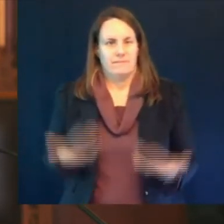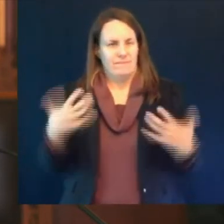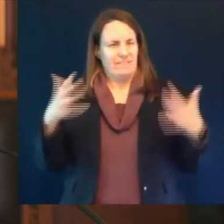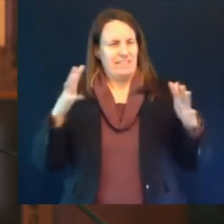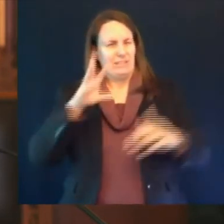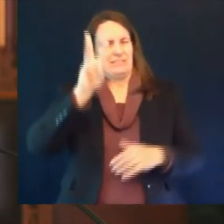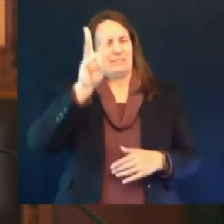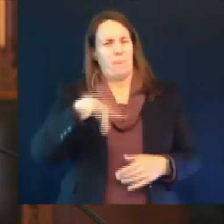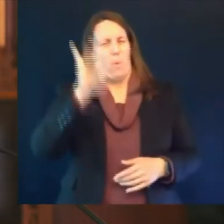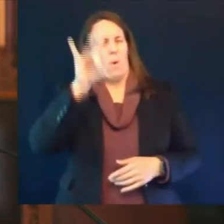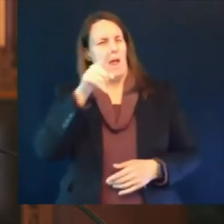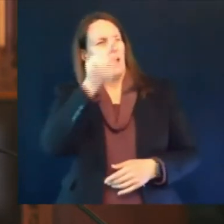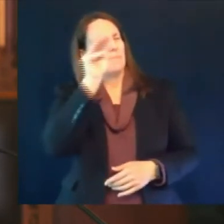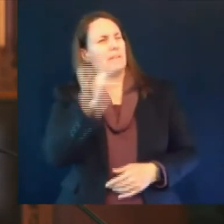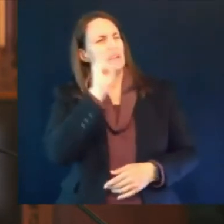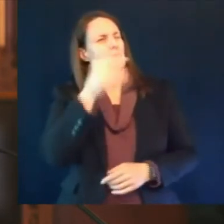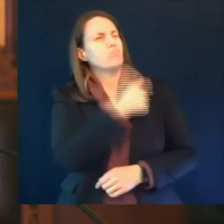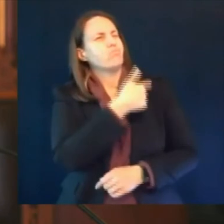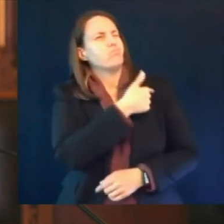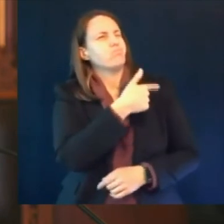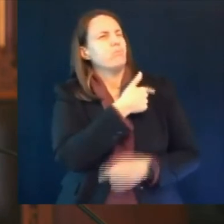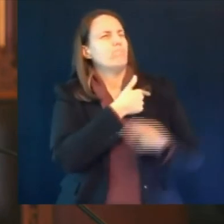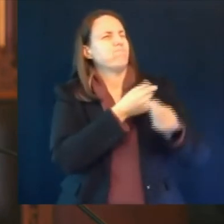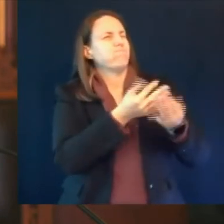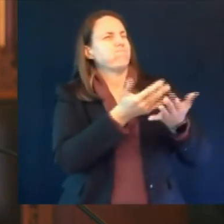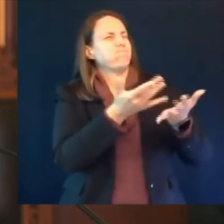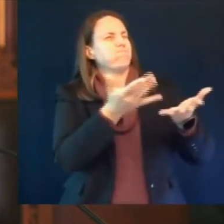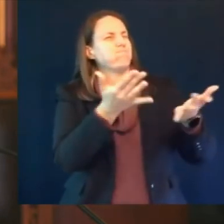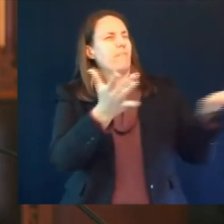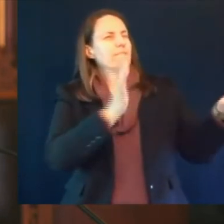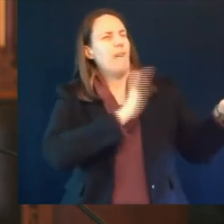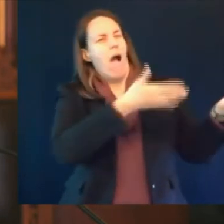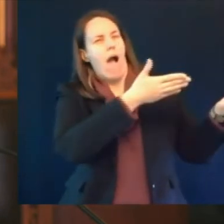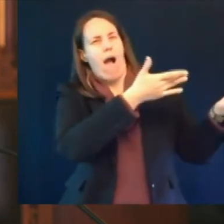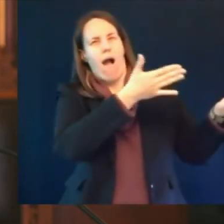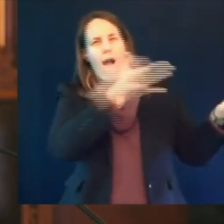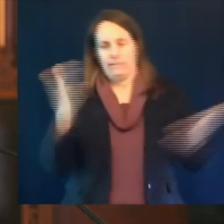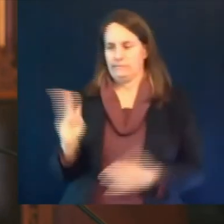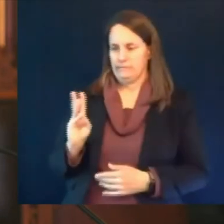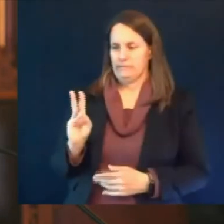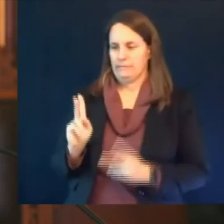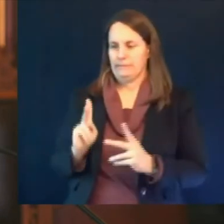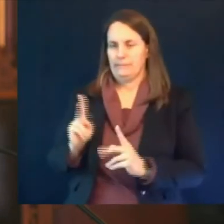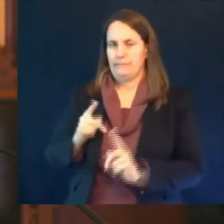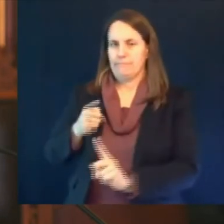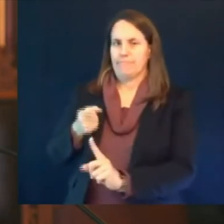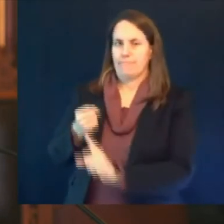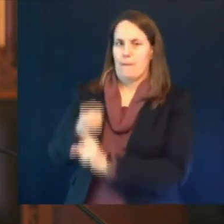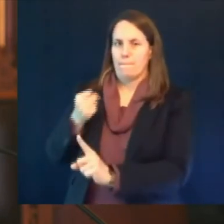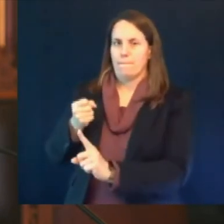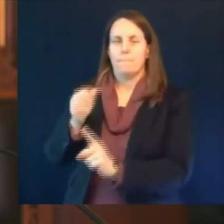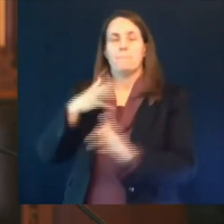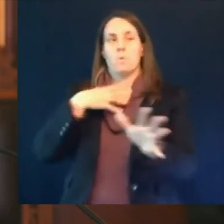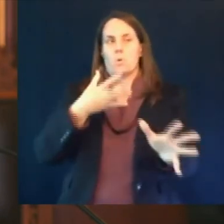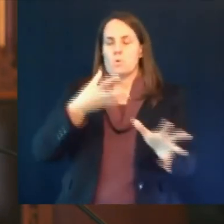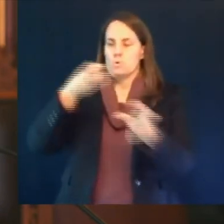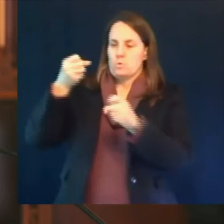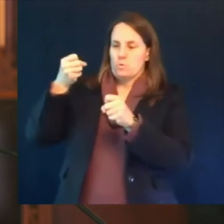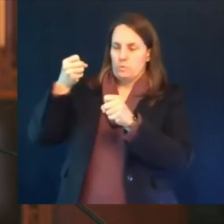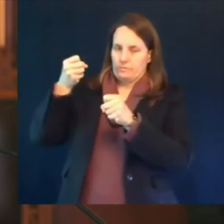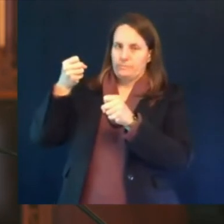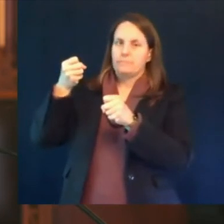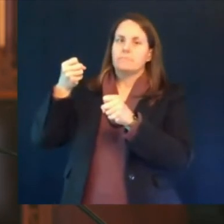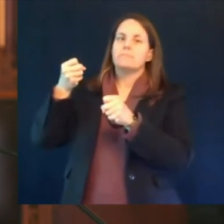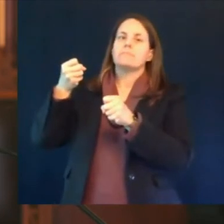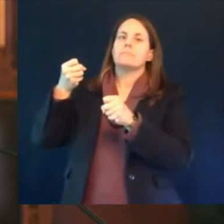withdraw the vaccine they did not stop the vaccine they're being very deliberate about the use of the word pause and